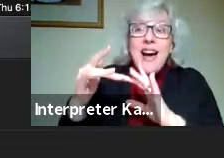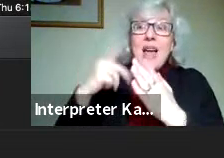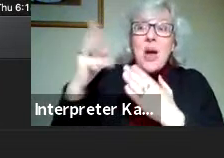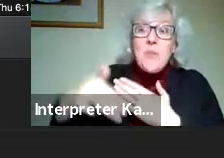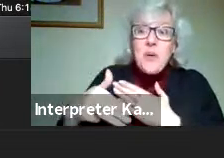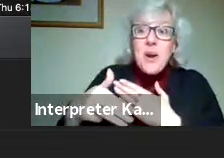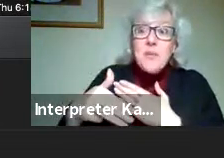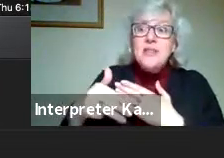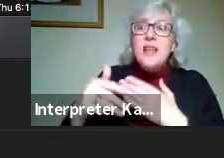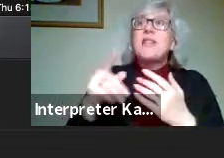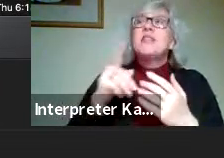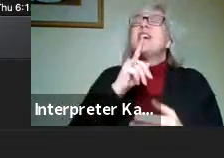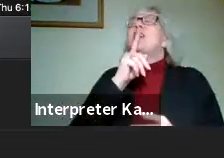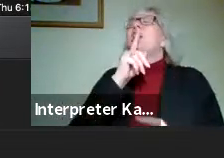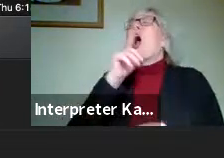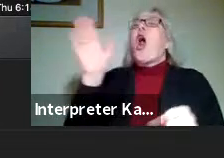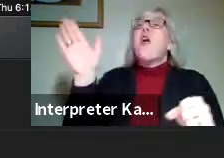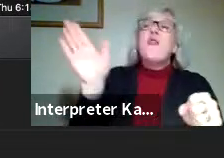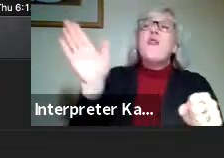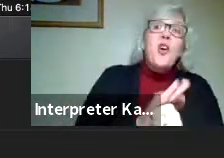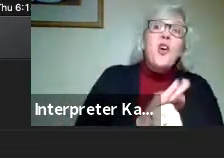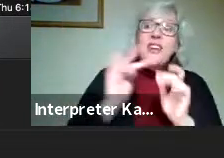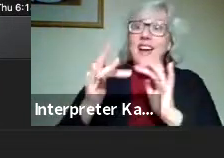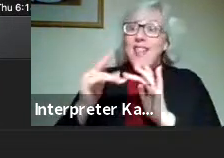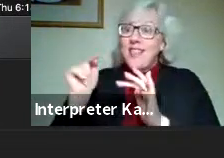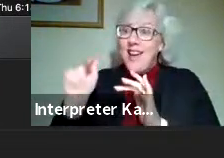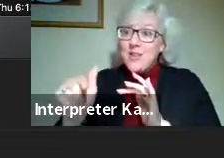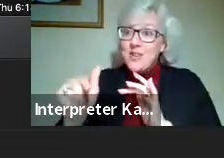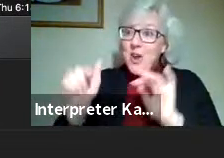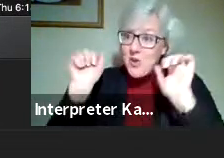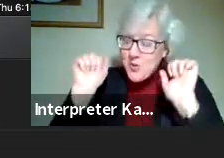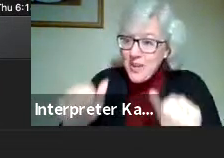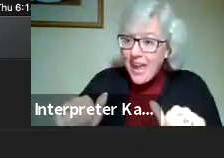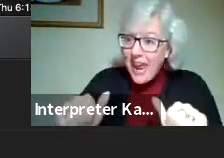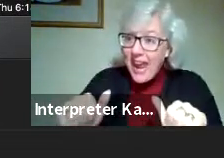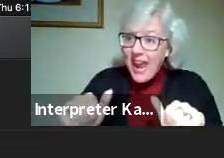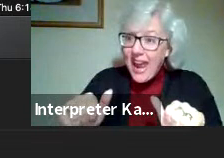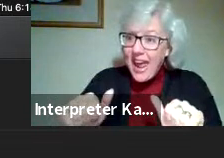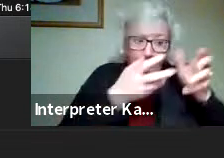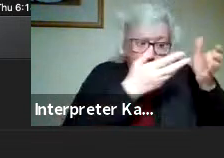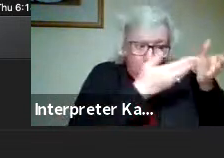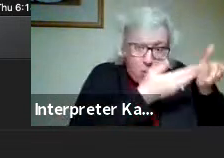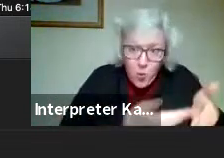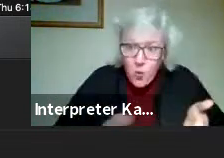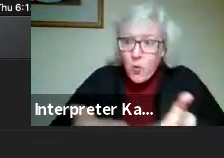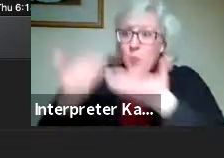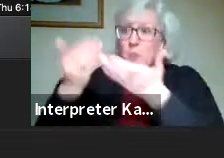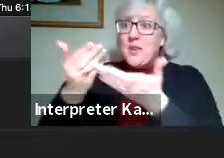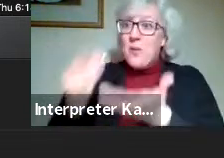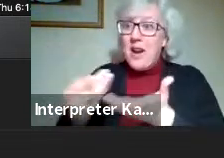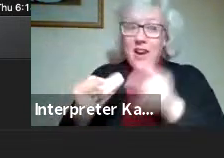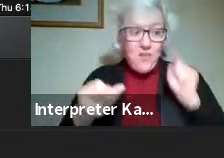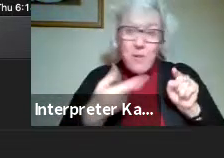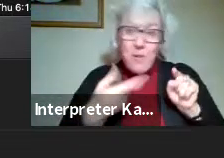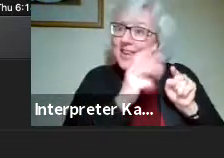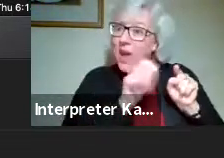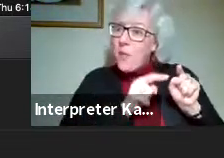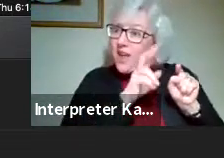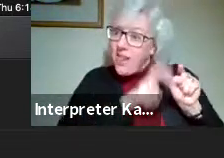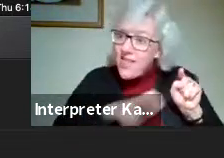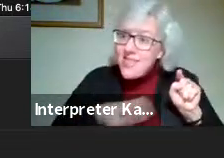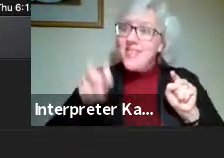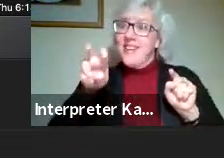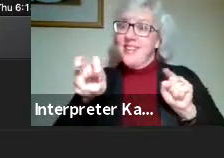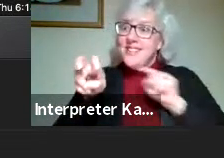because they are fully online. So you can bring your credits that you have earned with us at Gateway